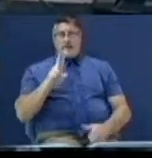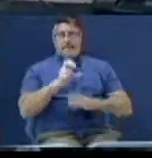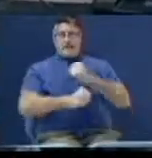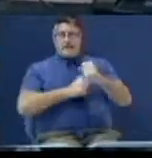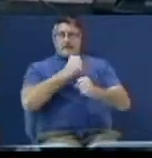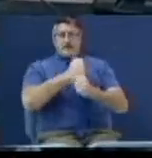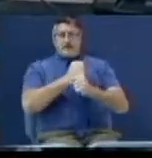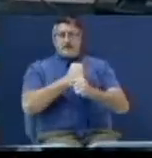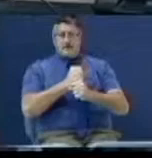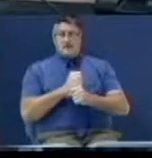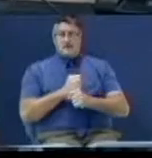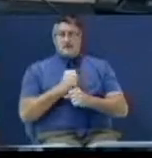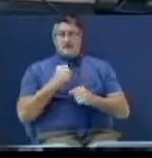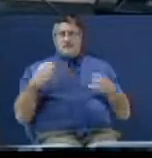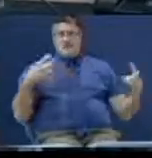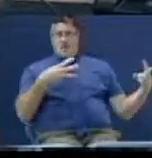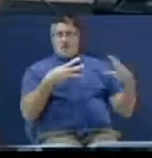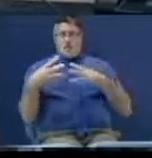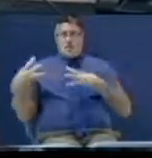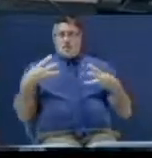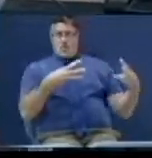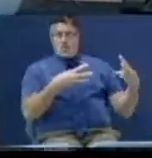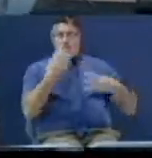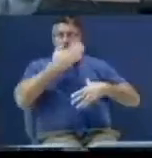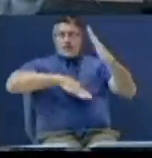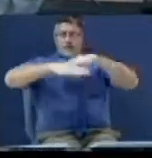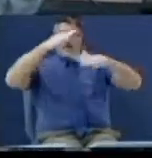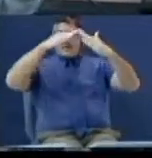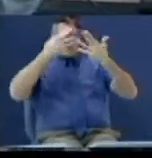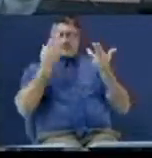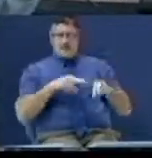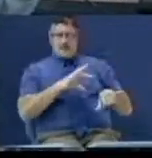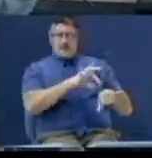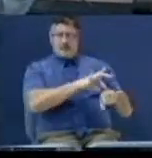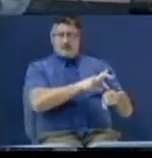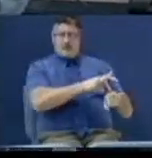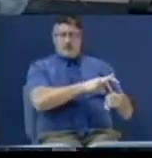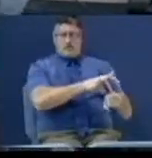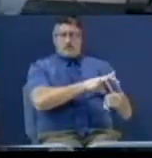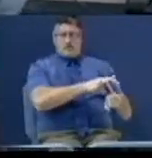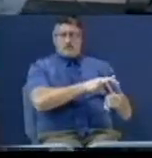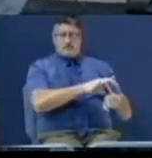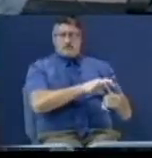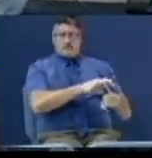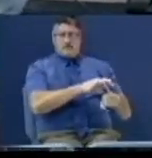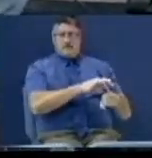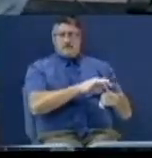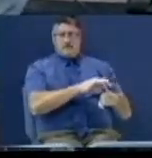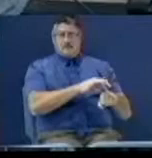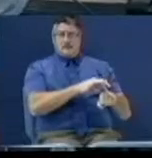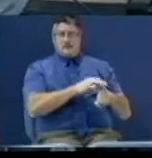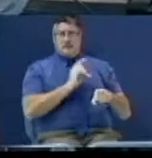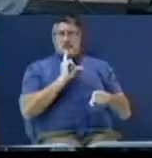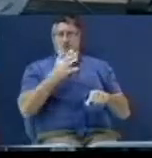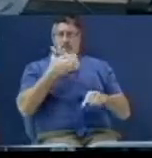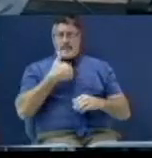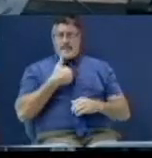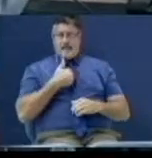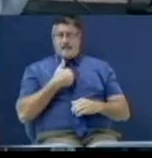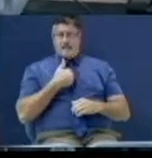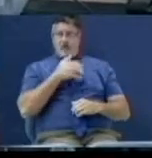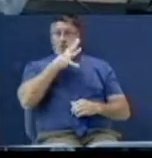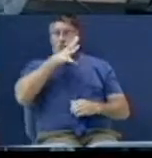And there was a war in heaven. What was going on in the earth? The devil was going. So not only do we have a